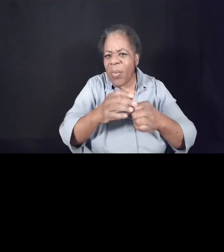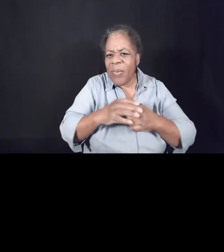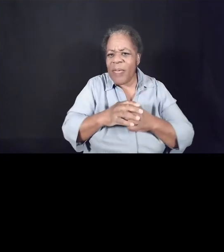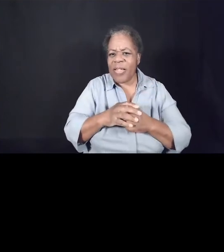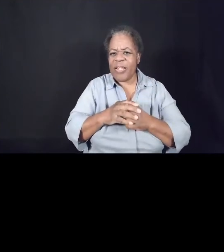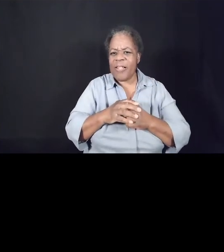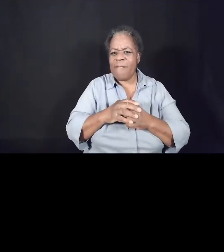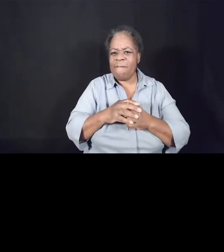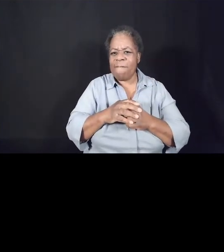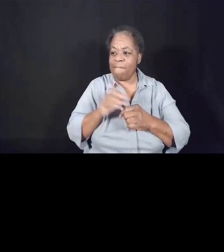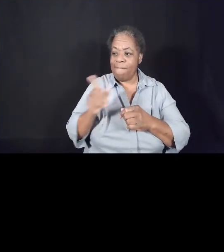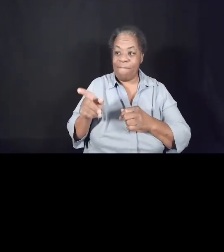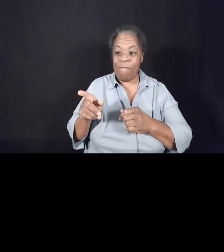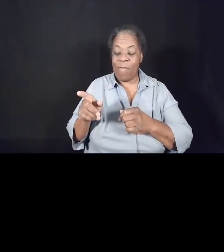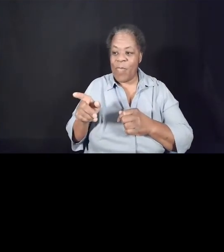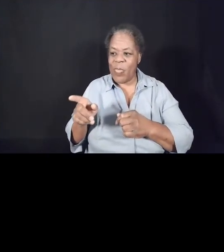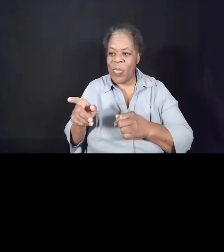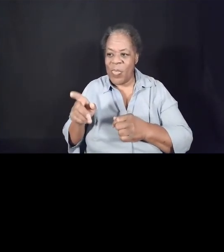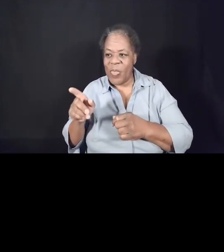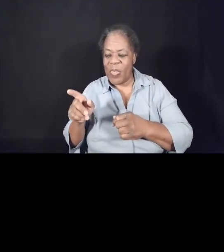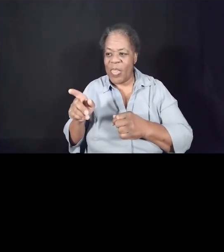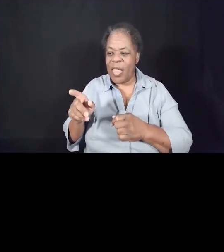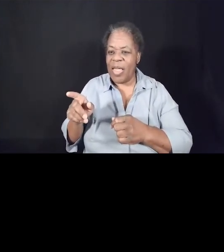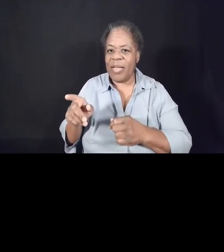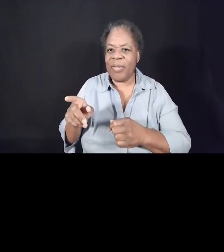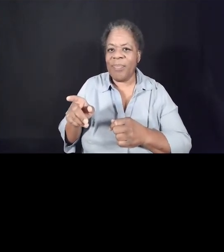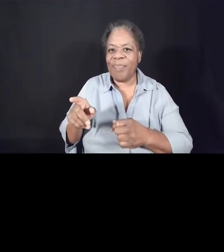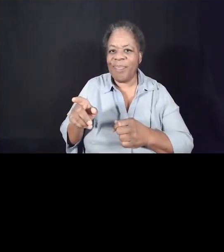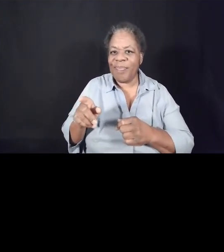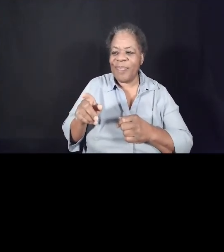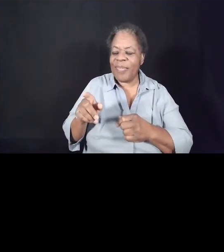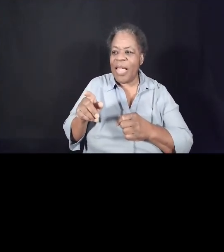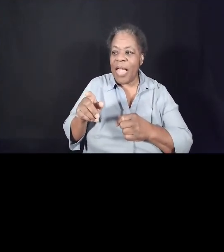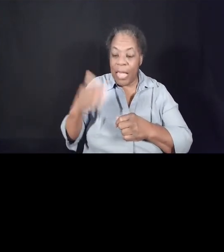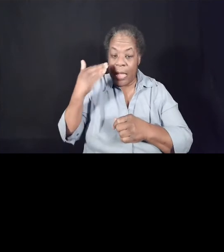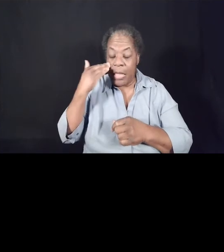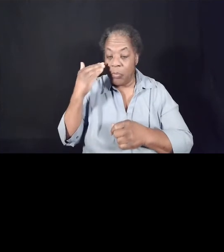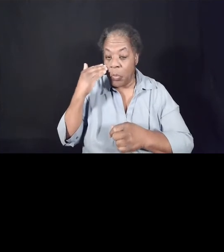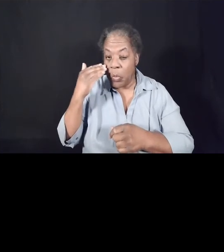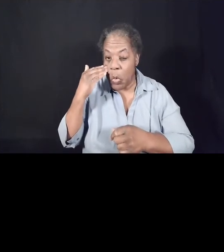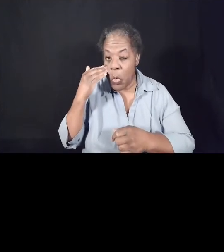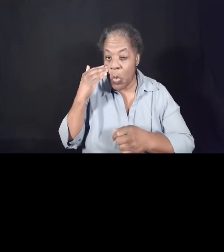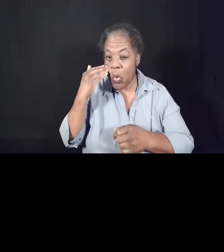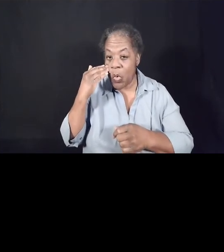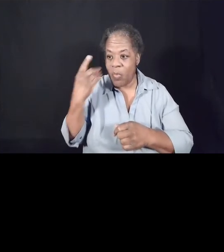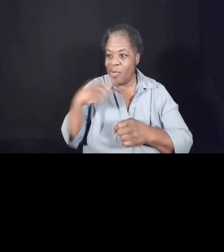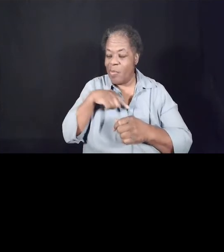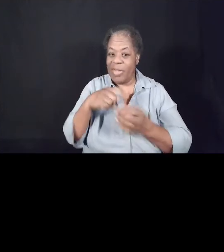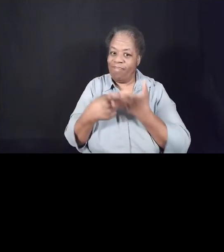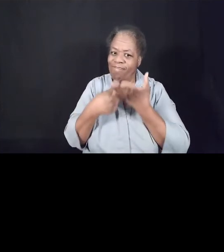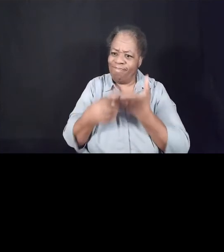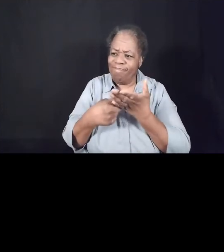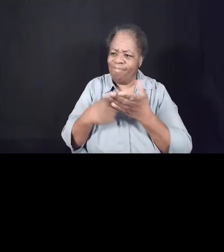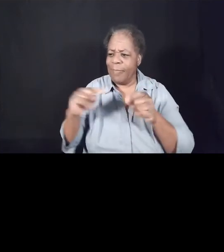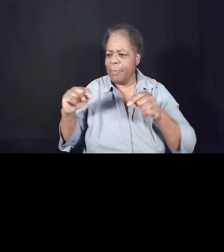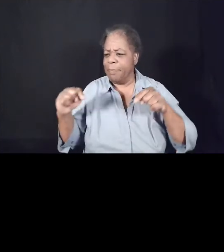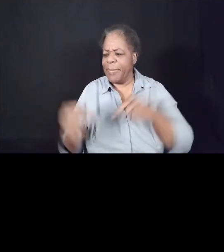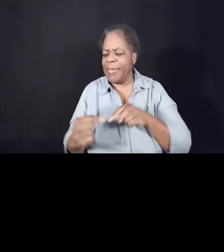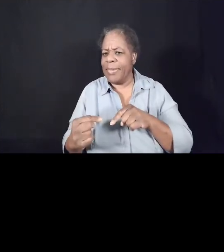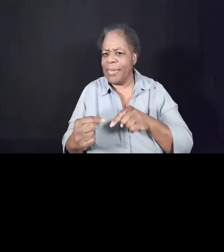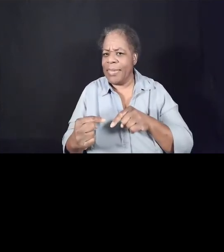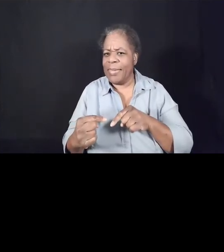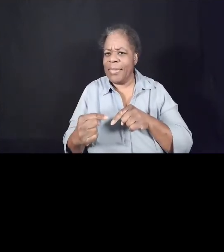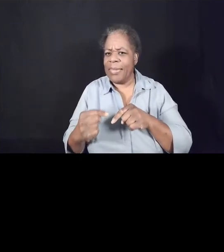Well, I would love to jump in. know that when we talk about pain, we often